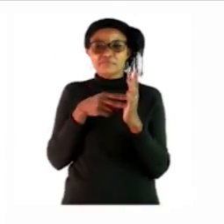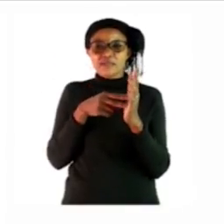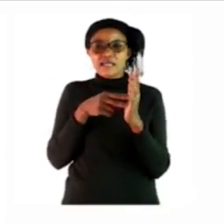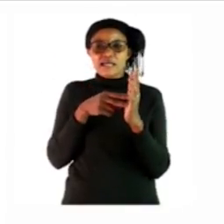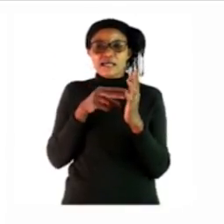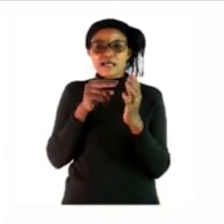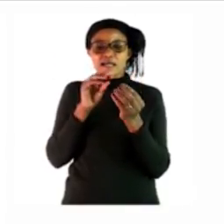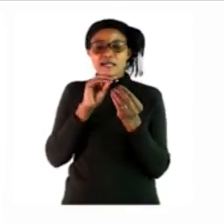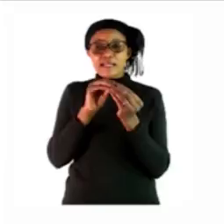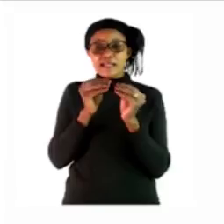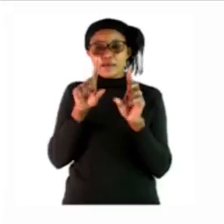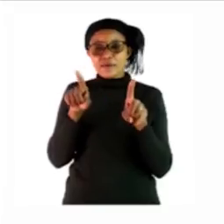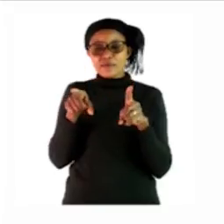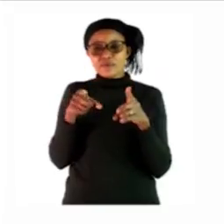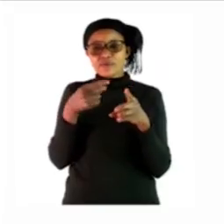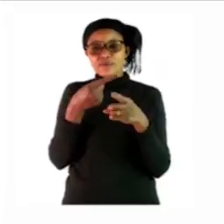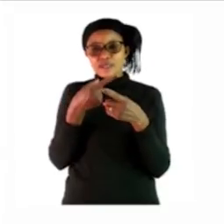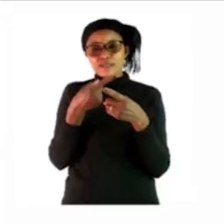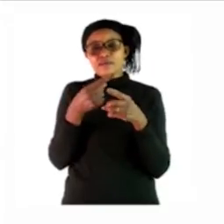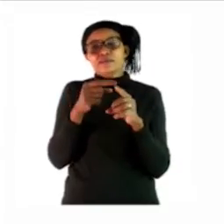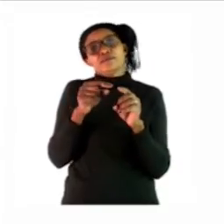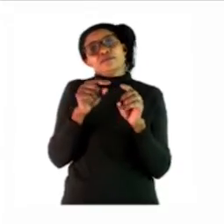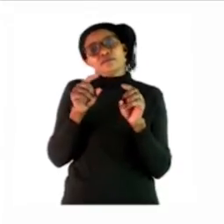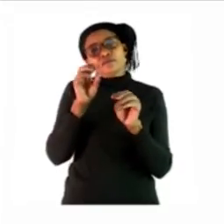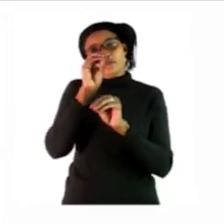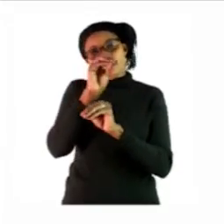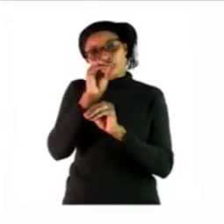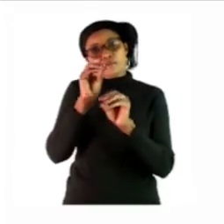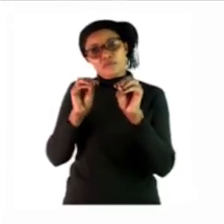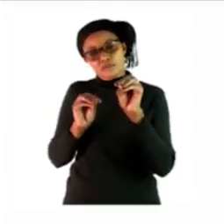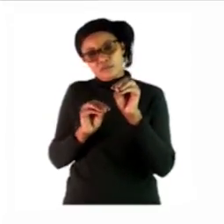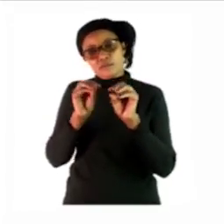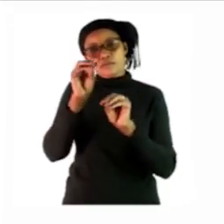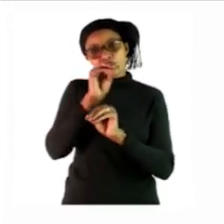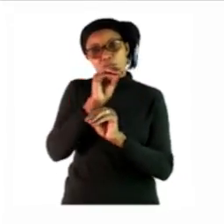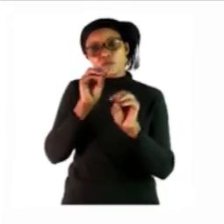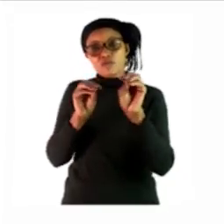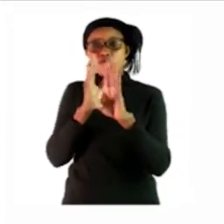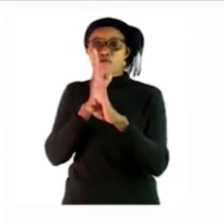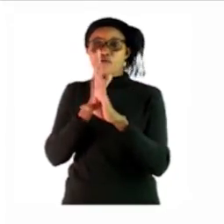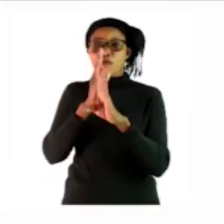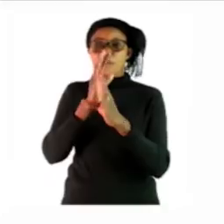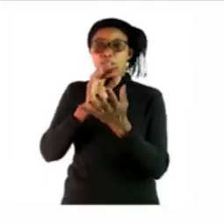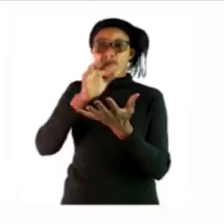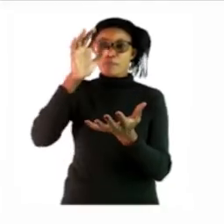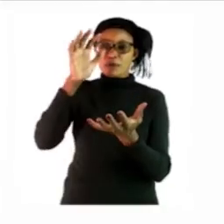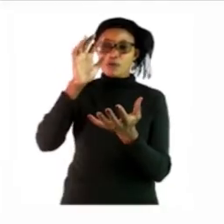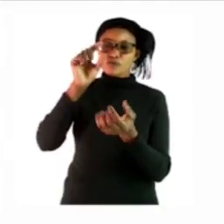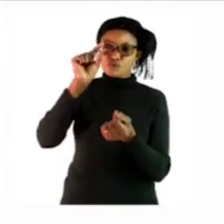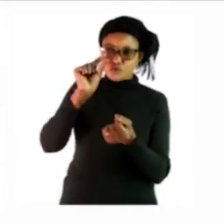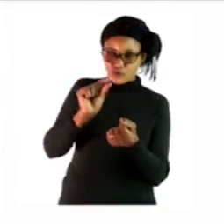or things that is placed from the biggest to the smallest or from the